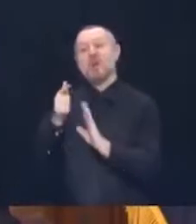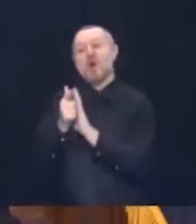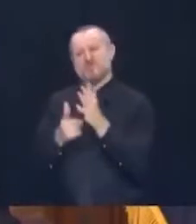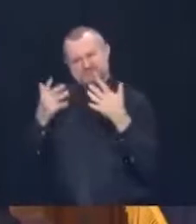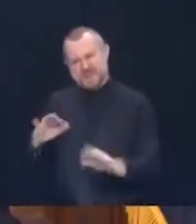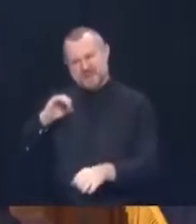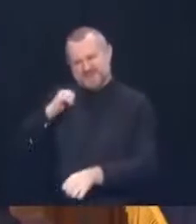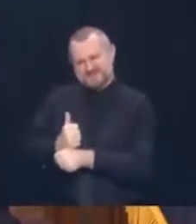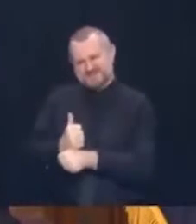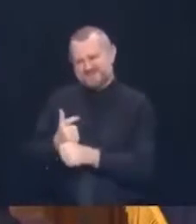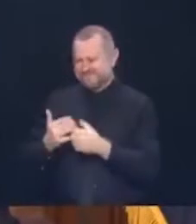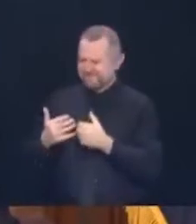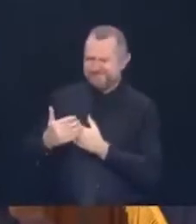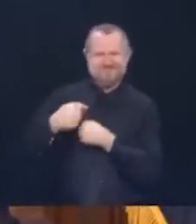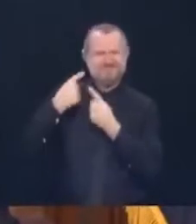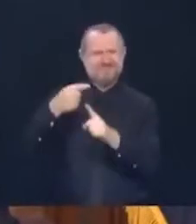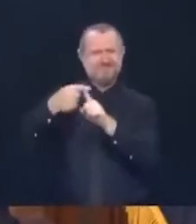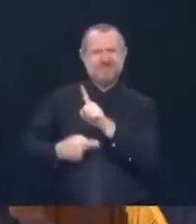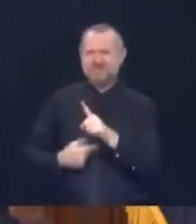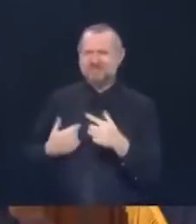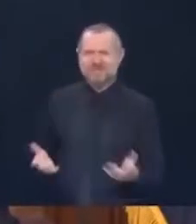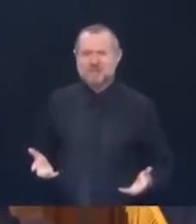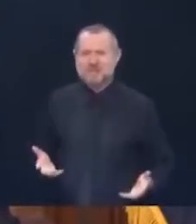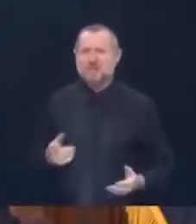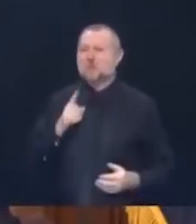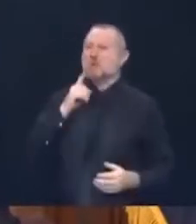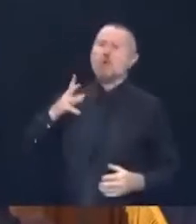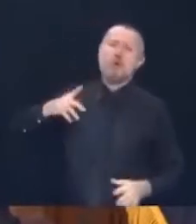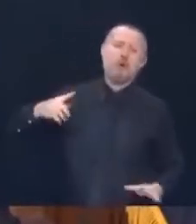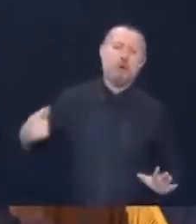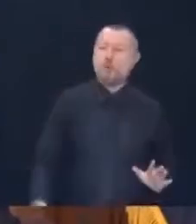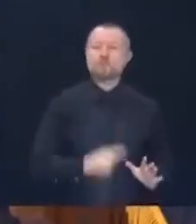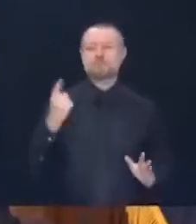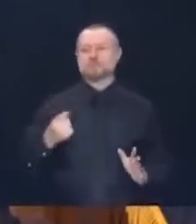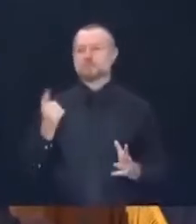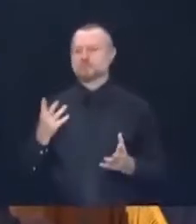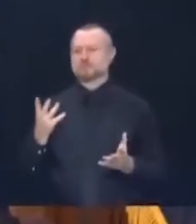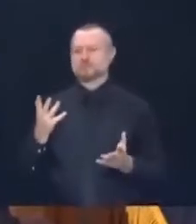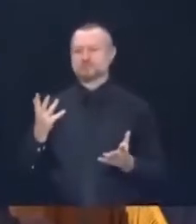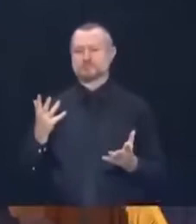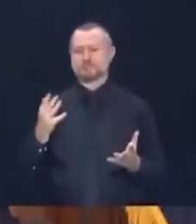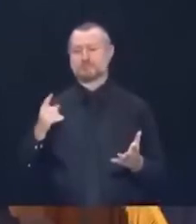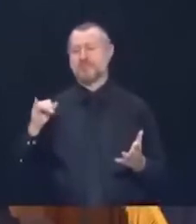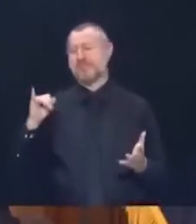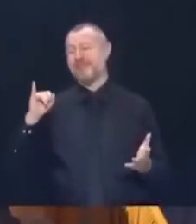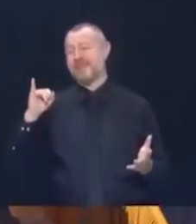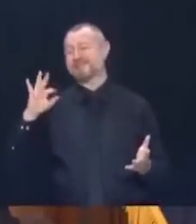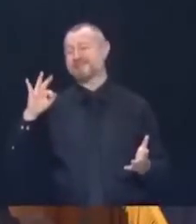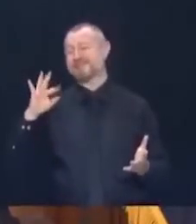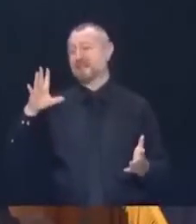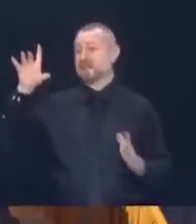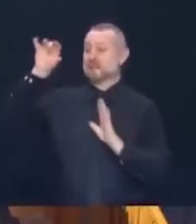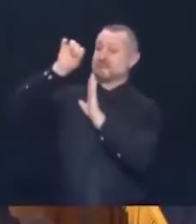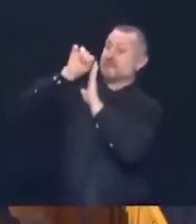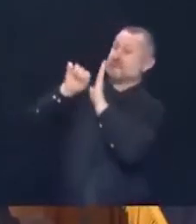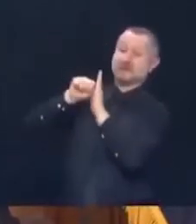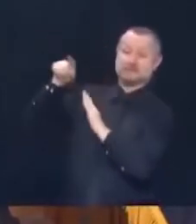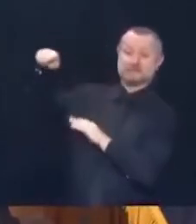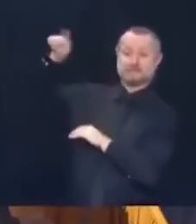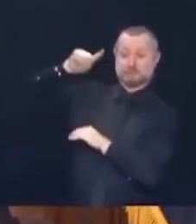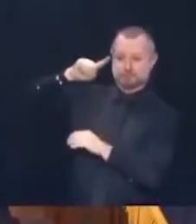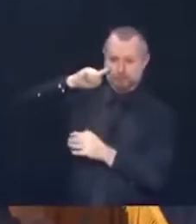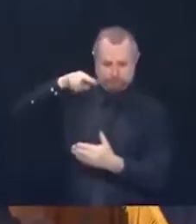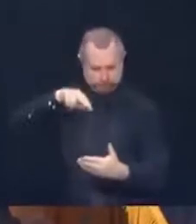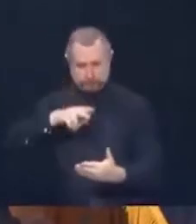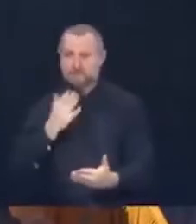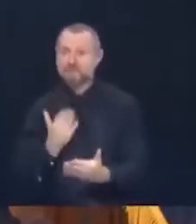It always said, if by the state's numbers, if you hit 3%,